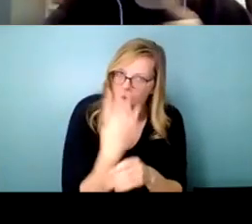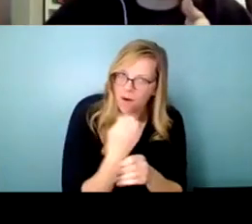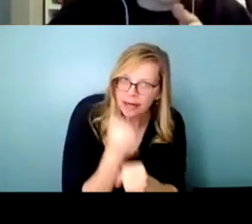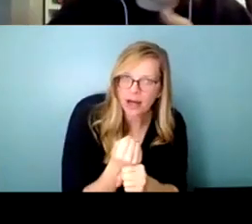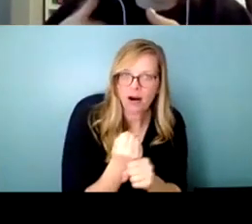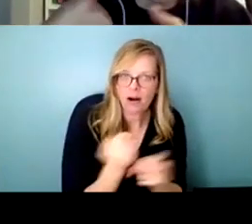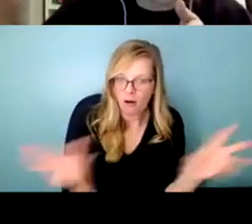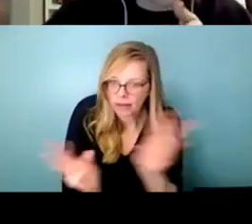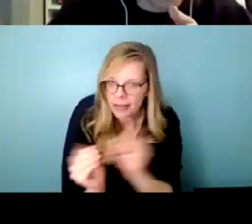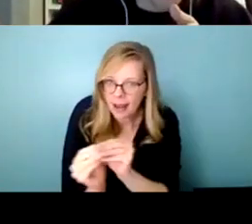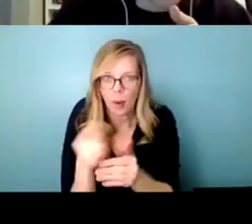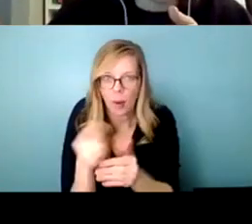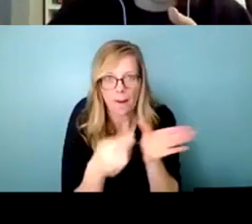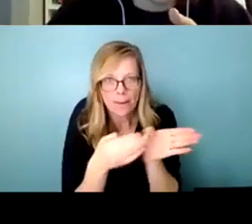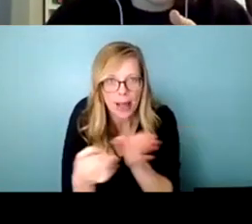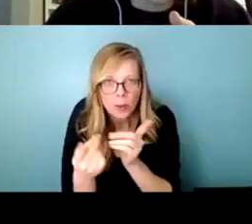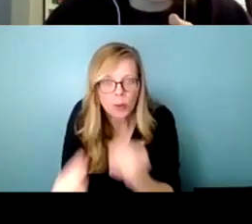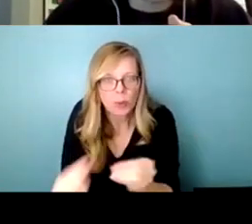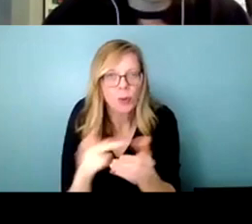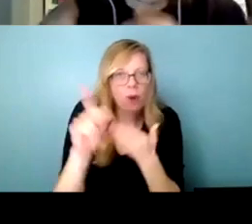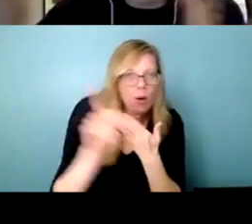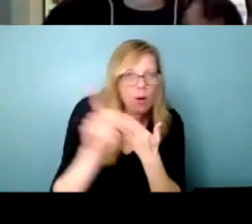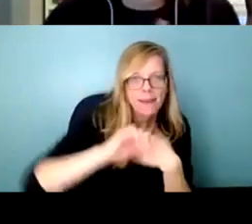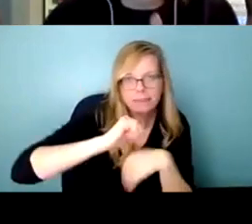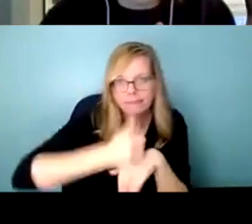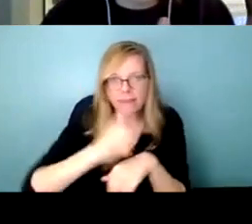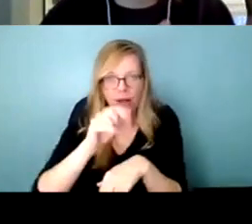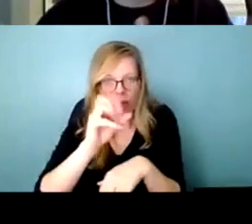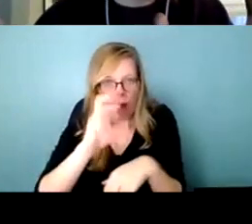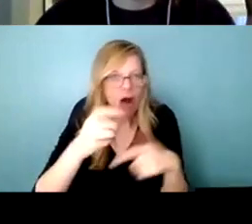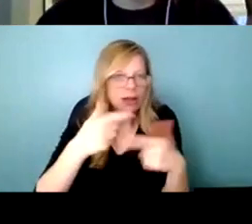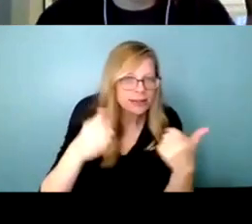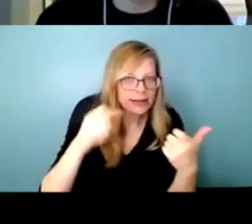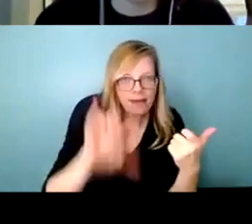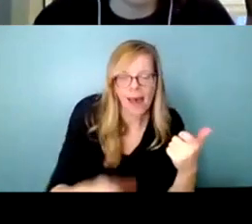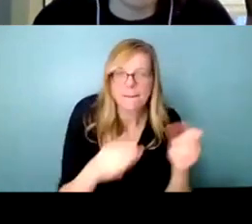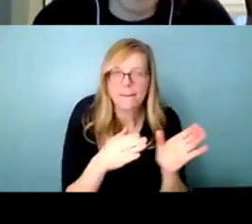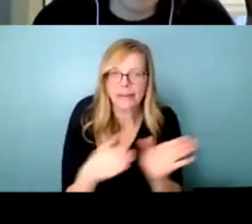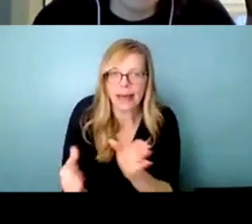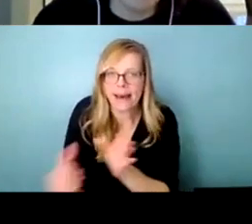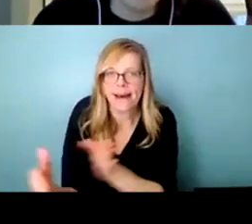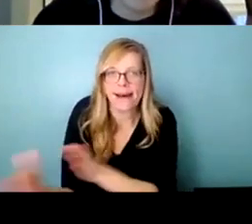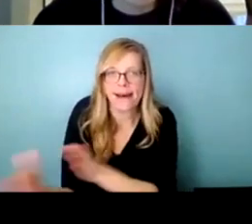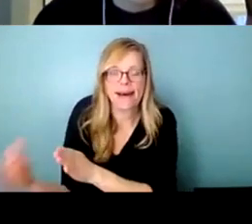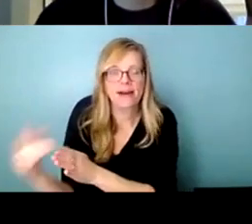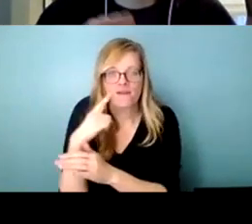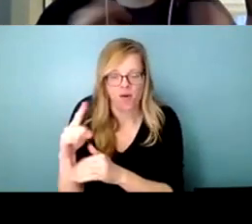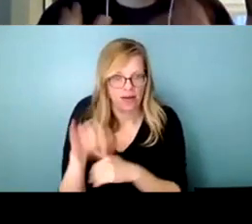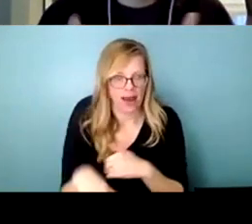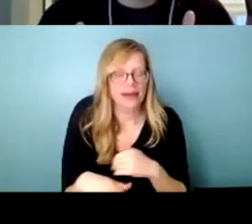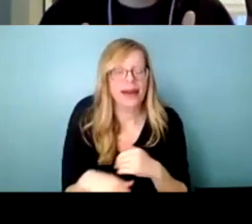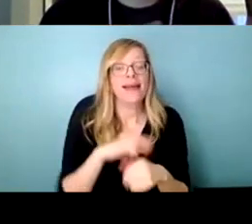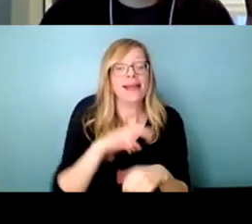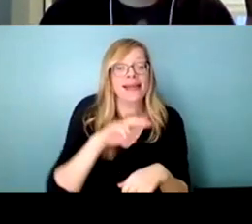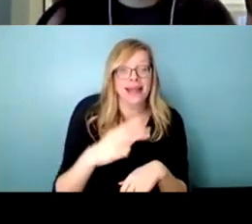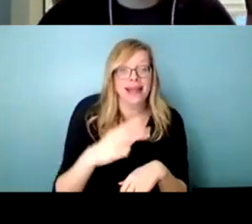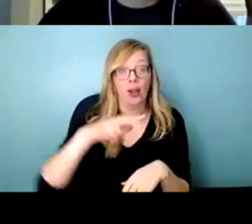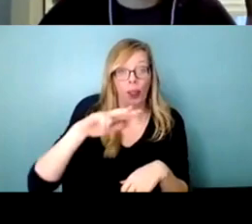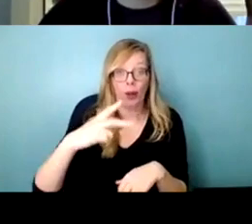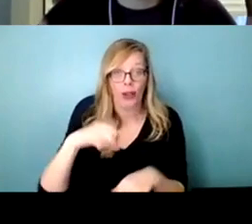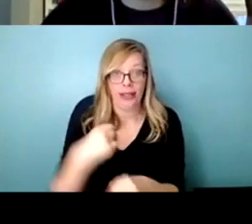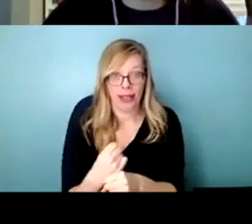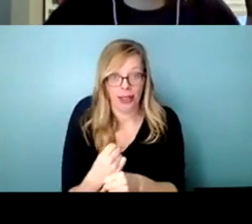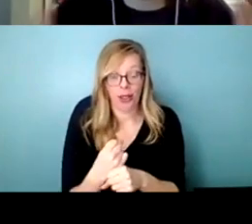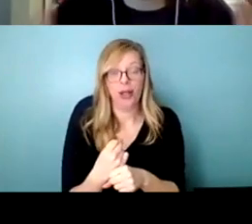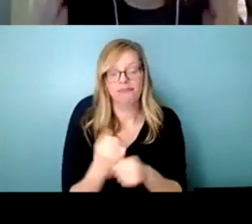the programs and the and the um laws and all that stuff that they're going to roll out over the four years and then years two and three are really